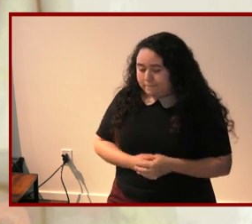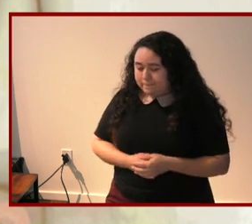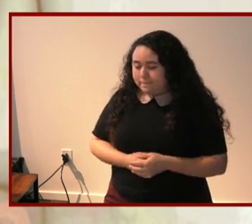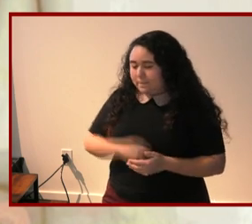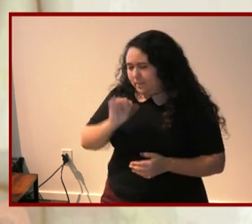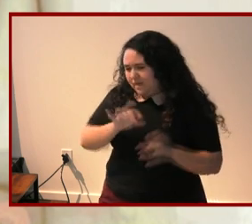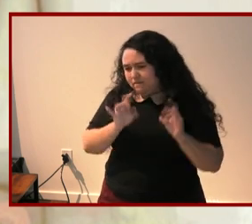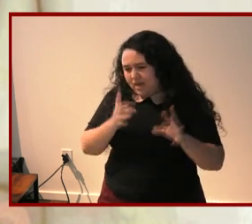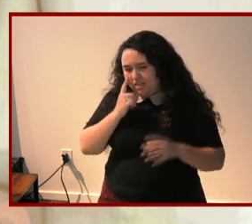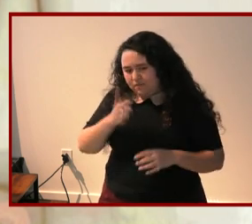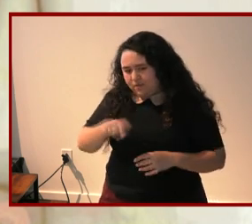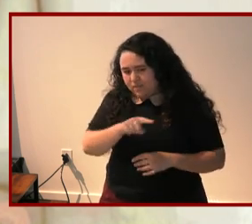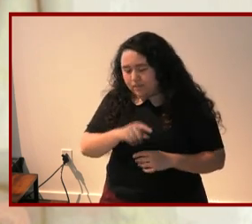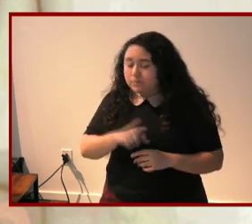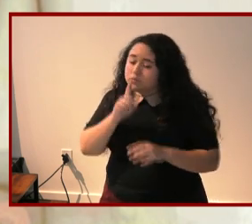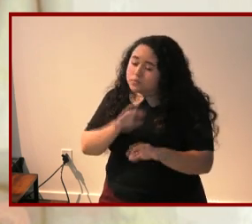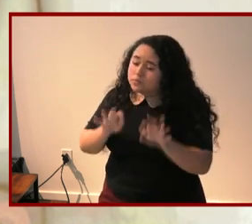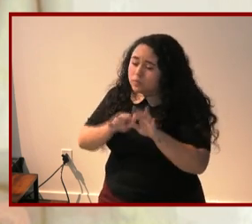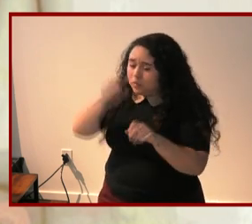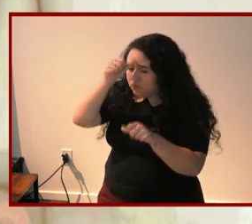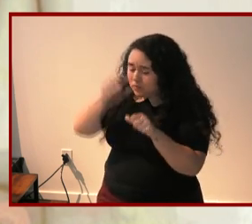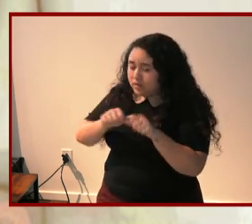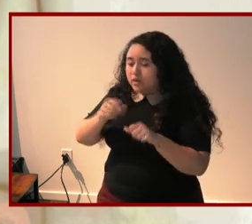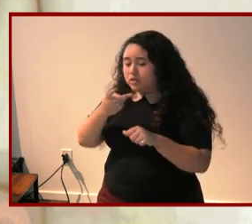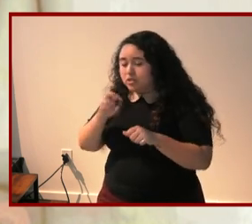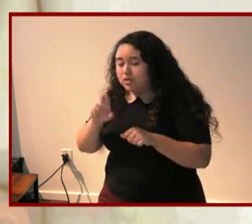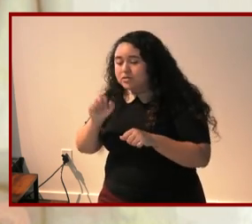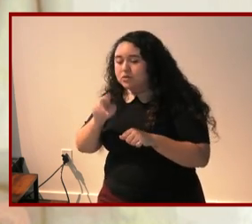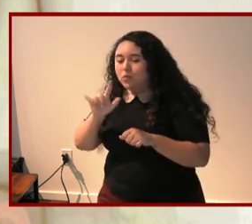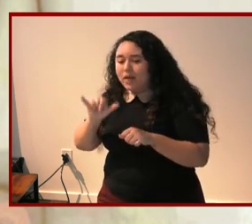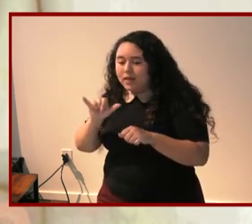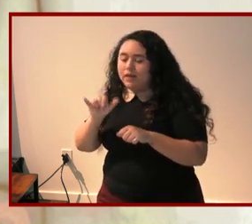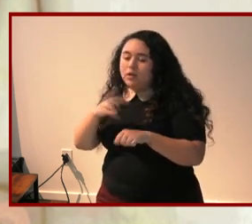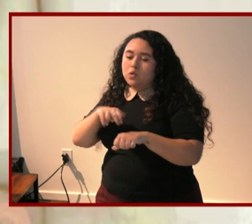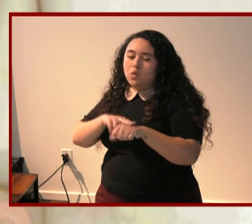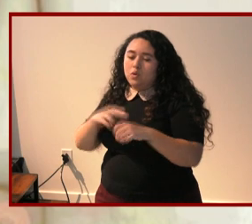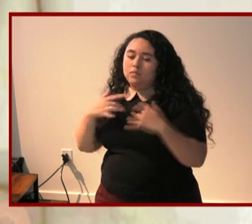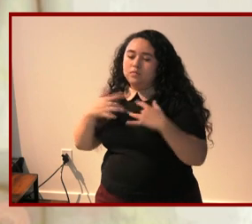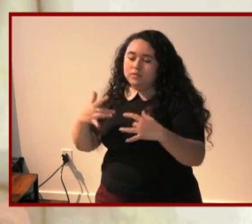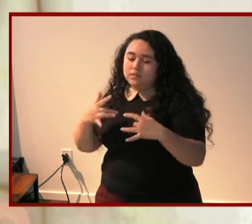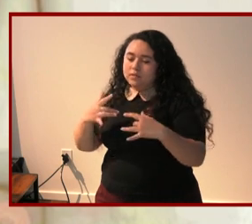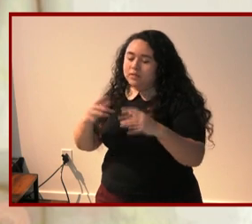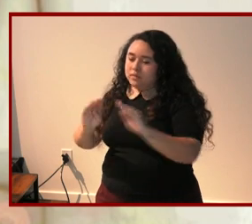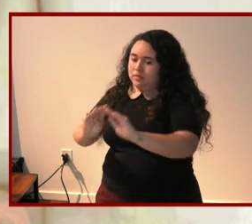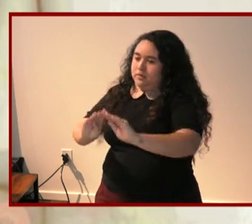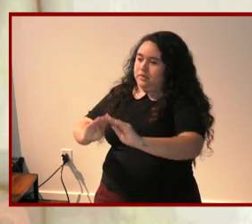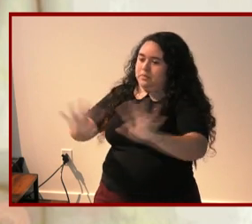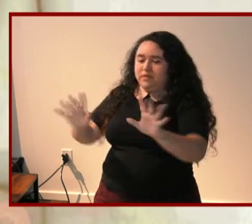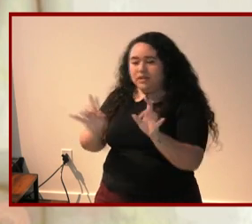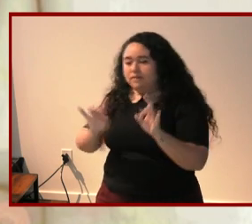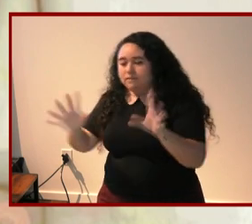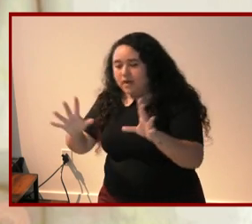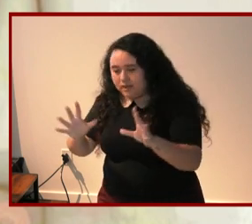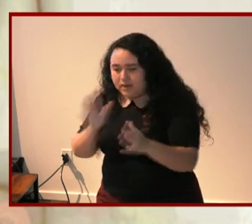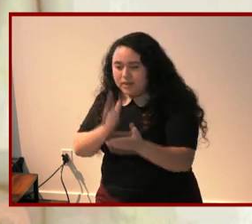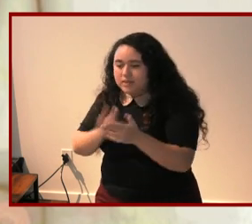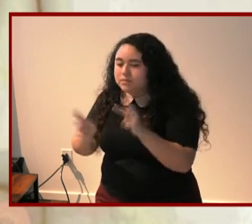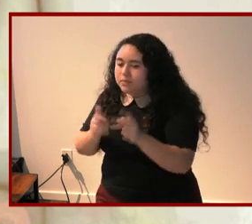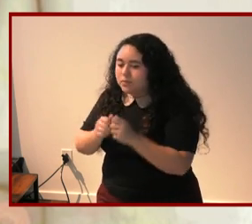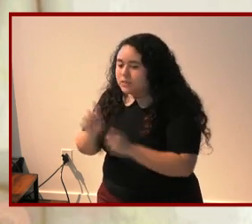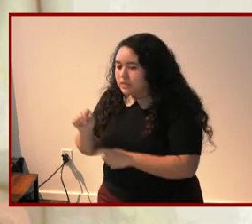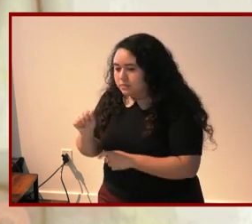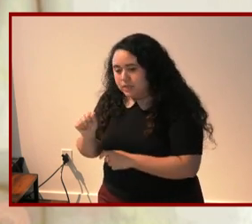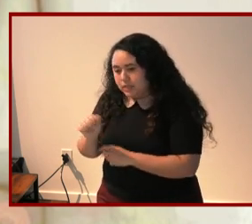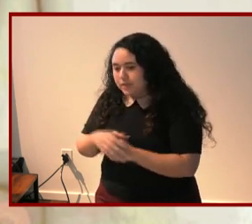it's also important to remember that gender and sexuality norms have historically been explicit sites of violence against people with disabilities